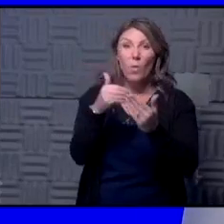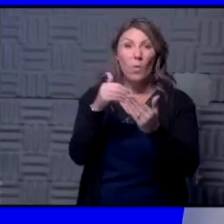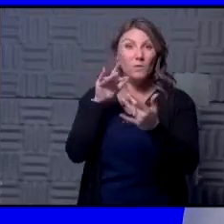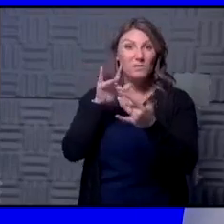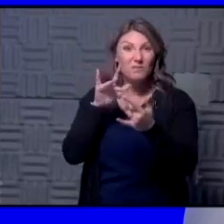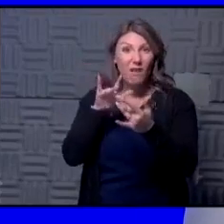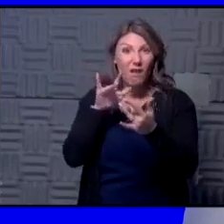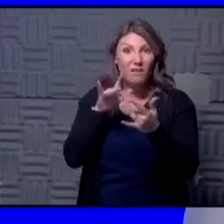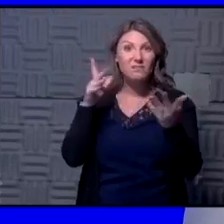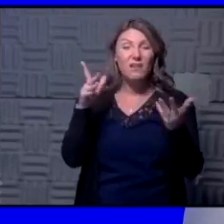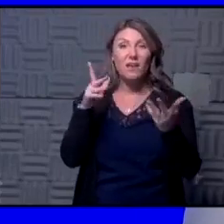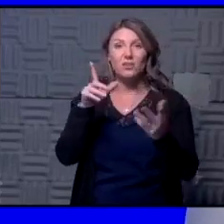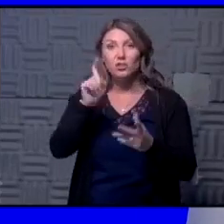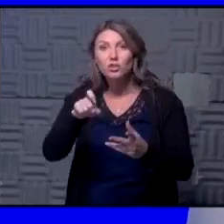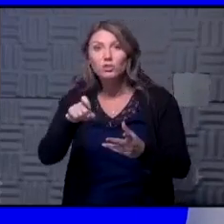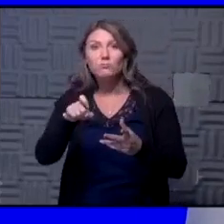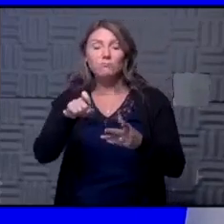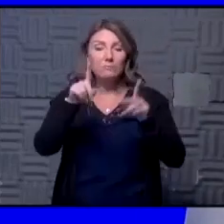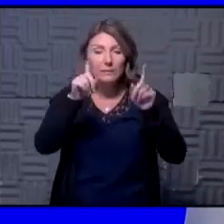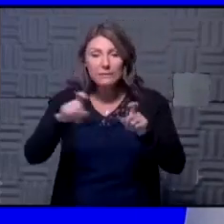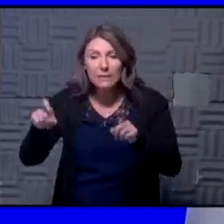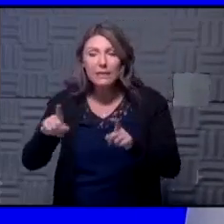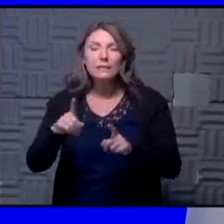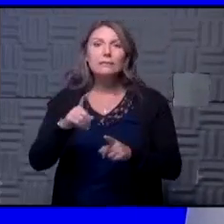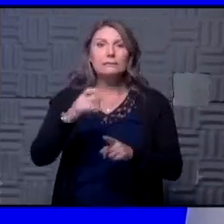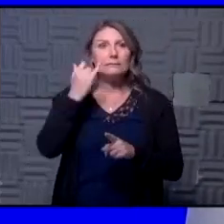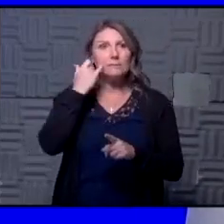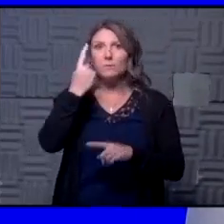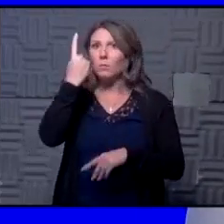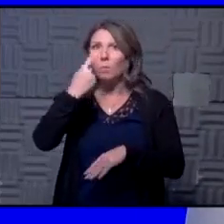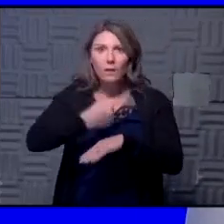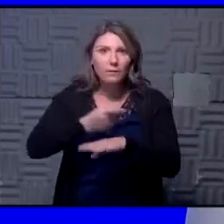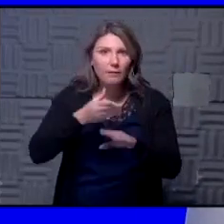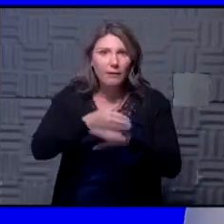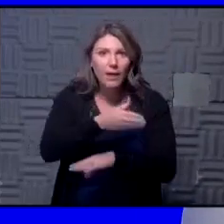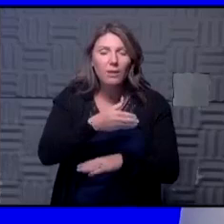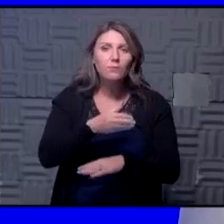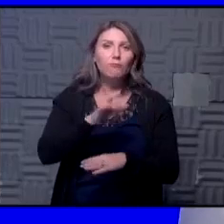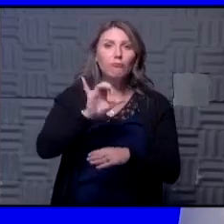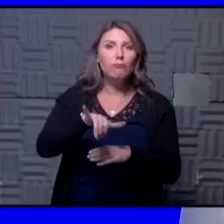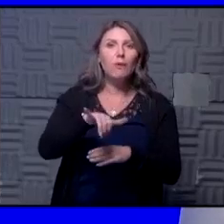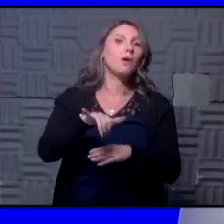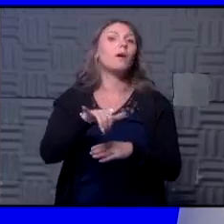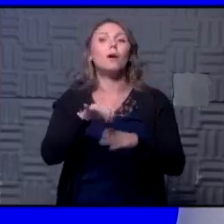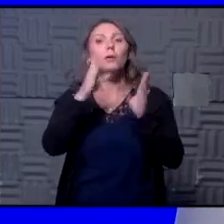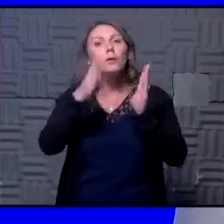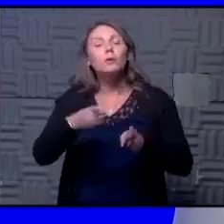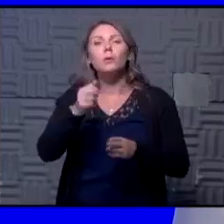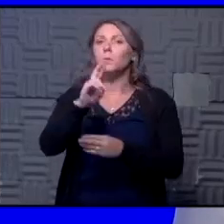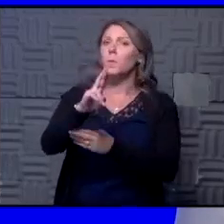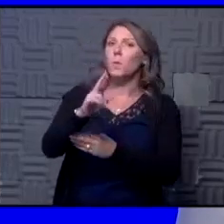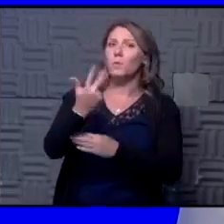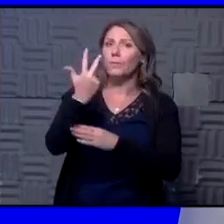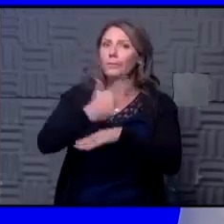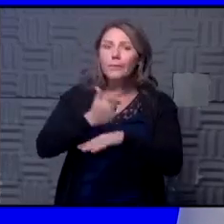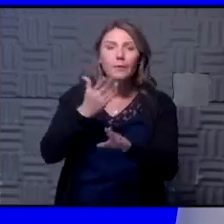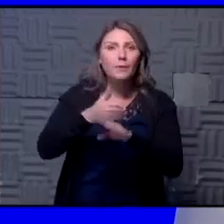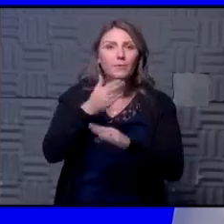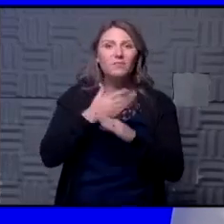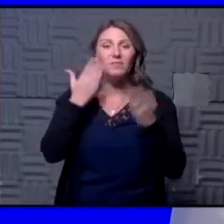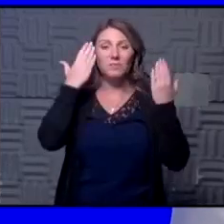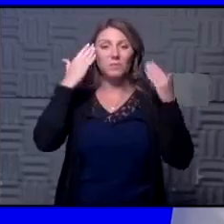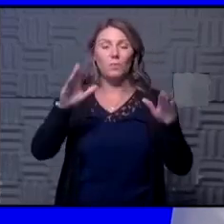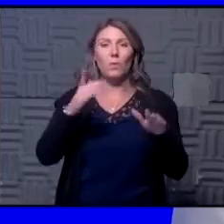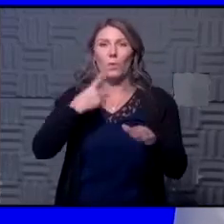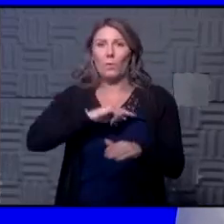as to when do you test do you test one day after being in contact with that case or is it three we really don't know